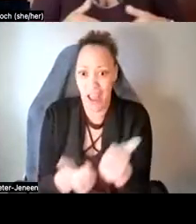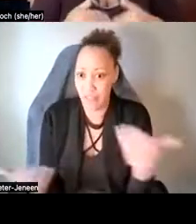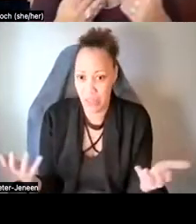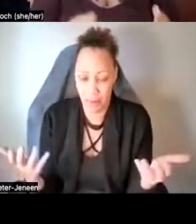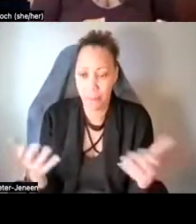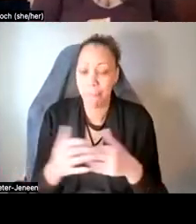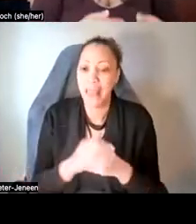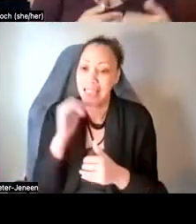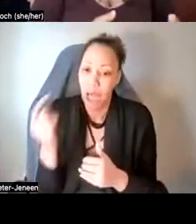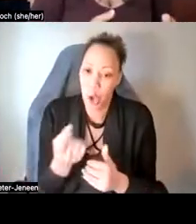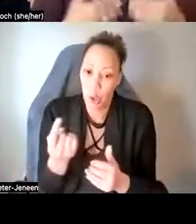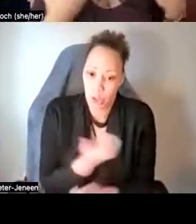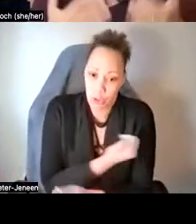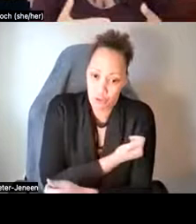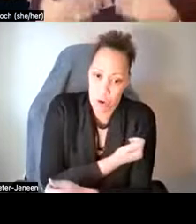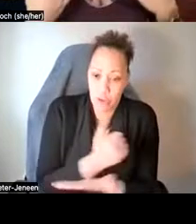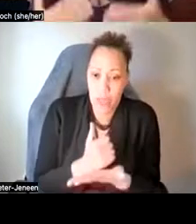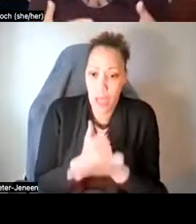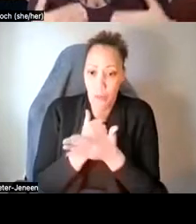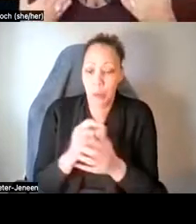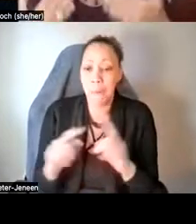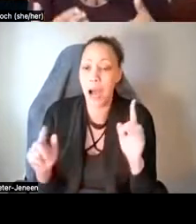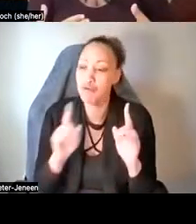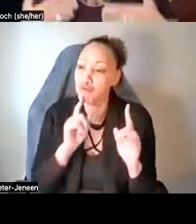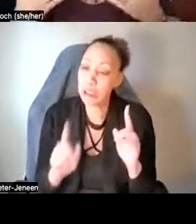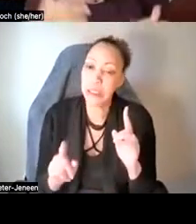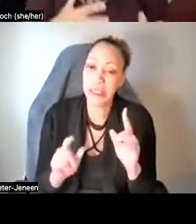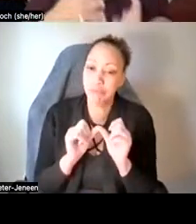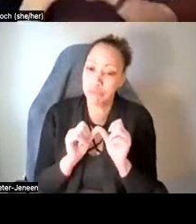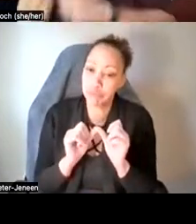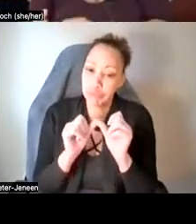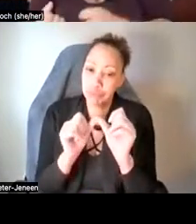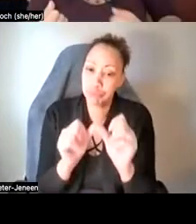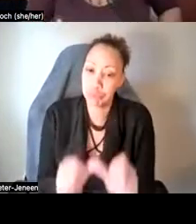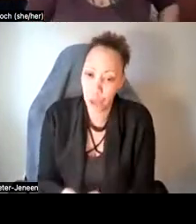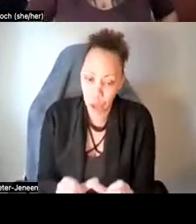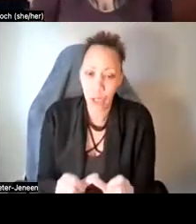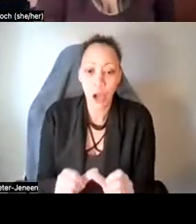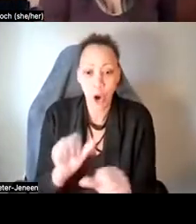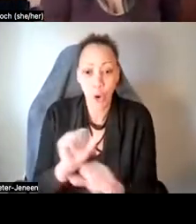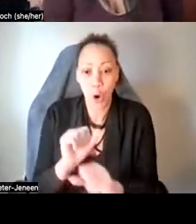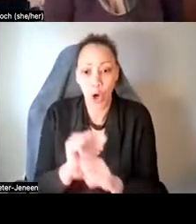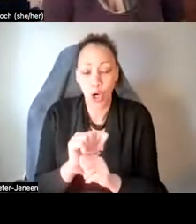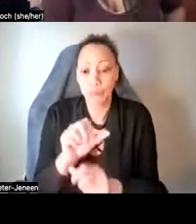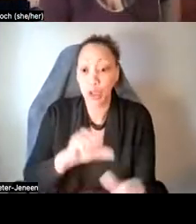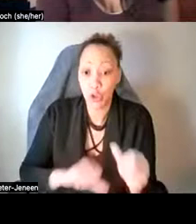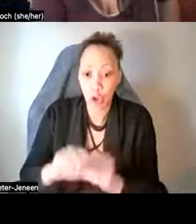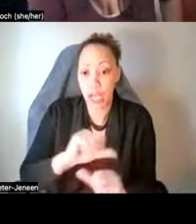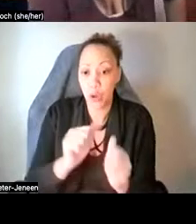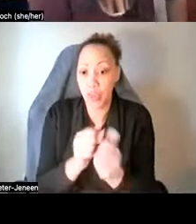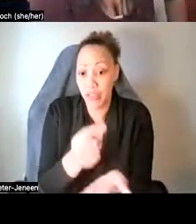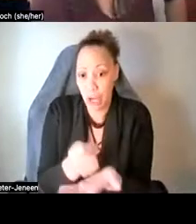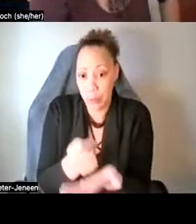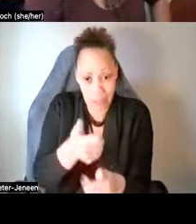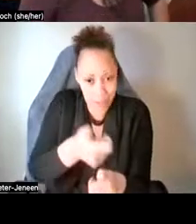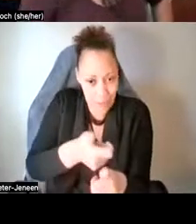it's not just the drug that helps. It's a really this long term work associated with the therapy that's going to lead